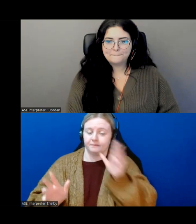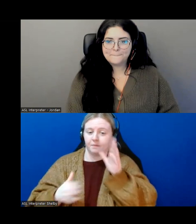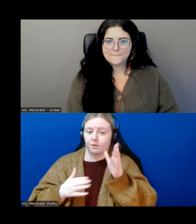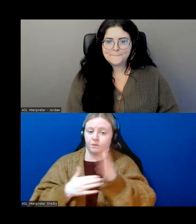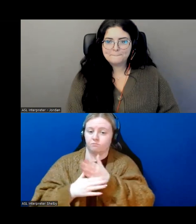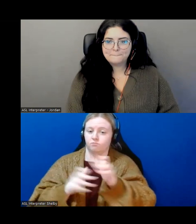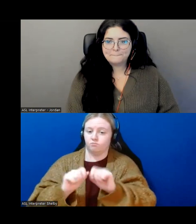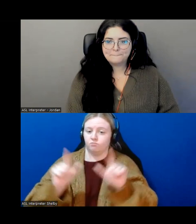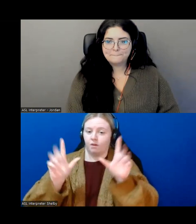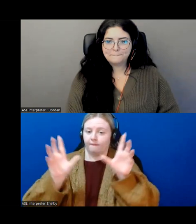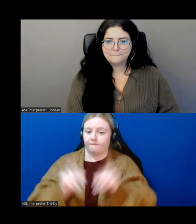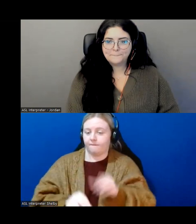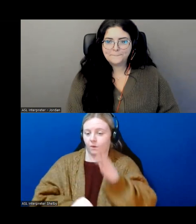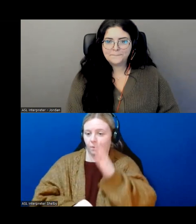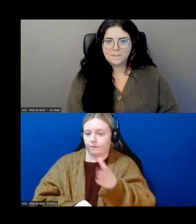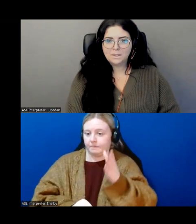that